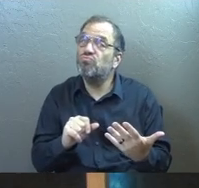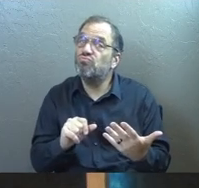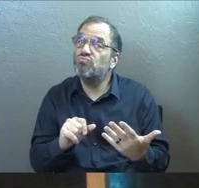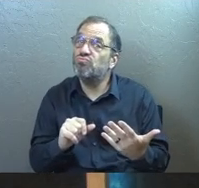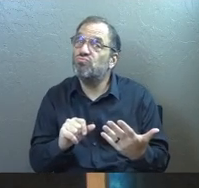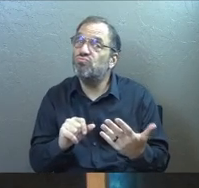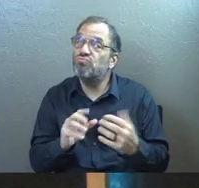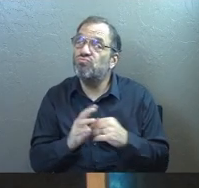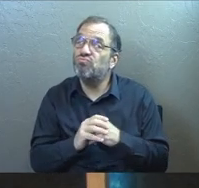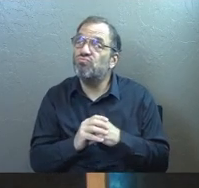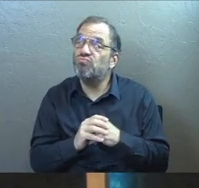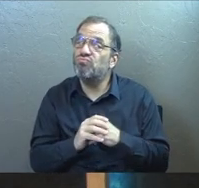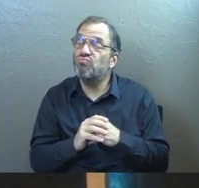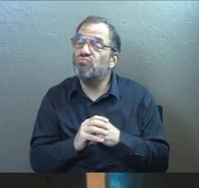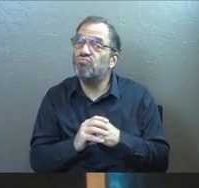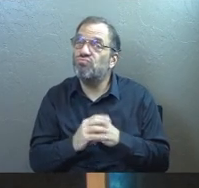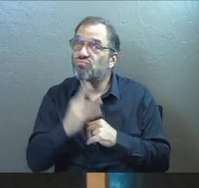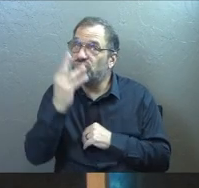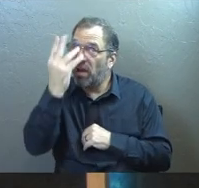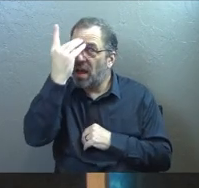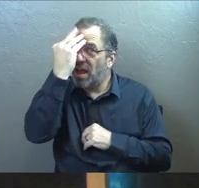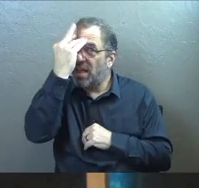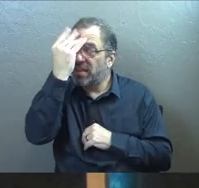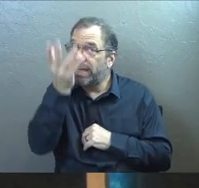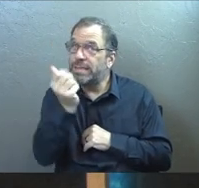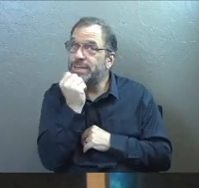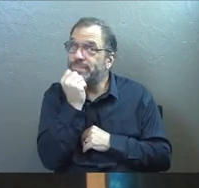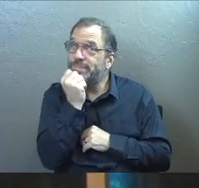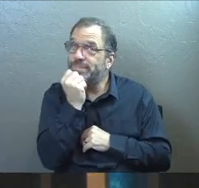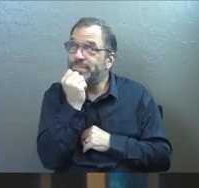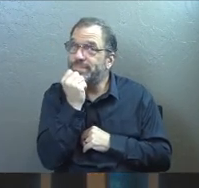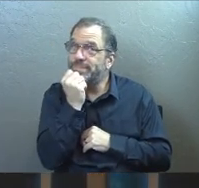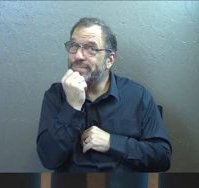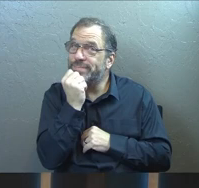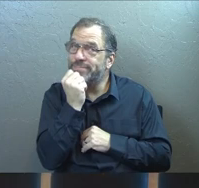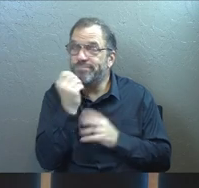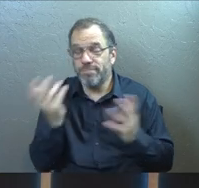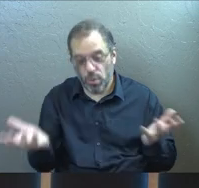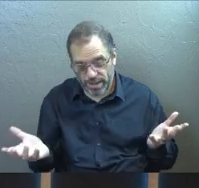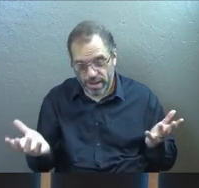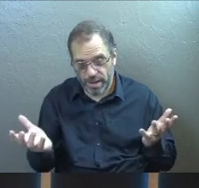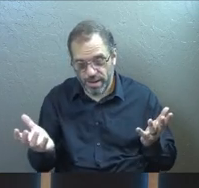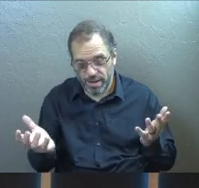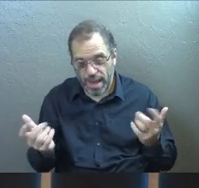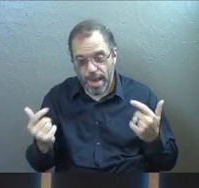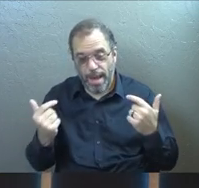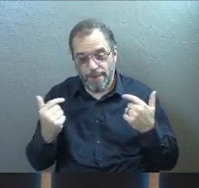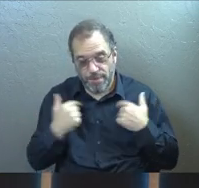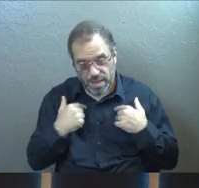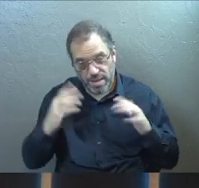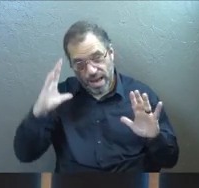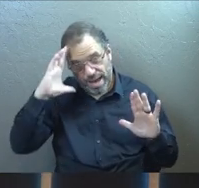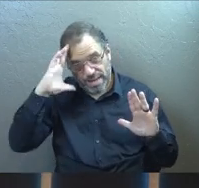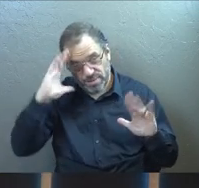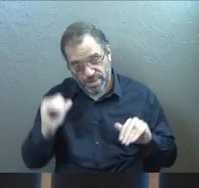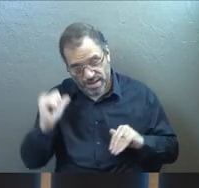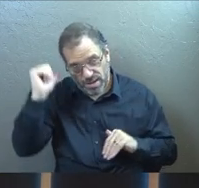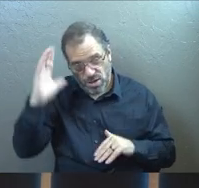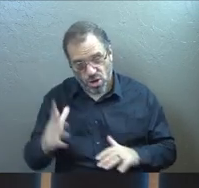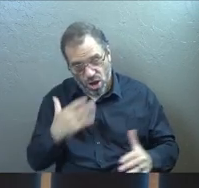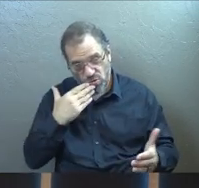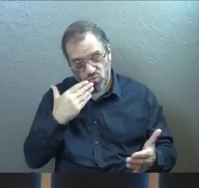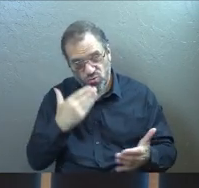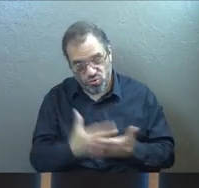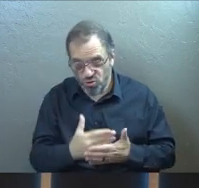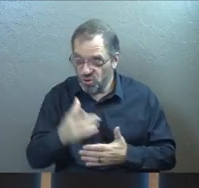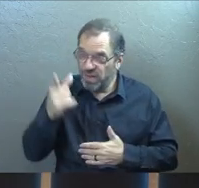Again, it's just something to get you thinking about, I had these things that I expected and God's a good